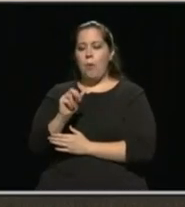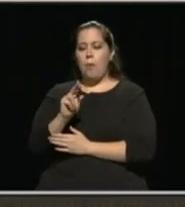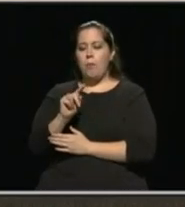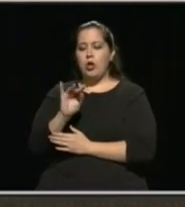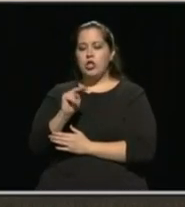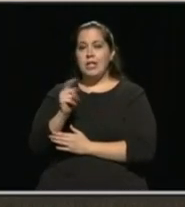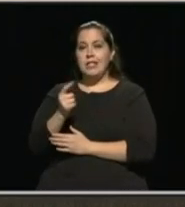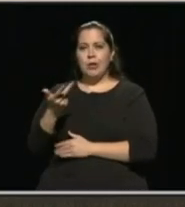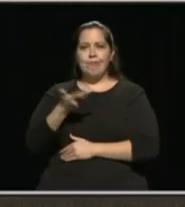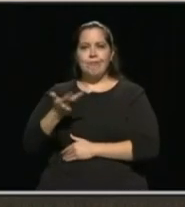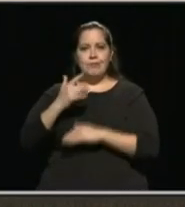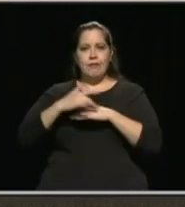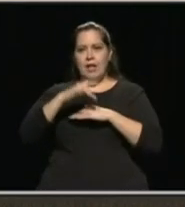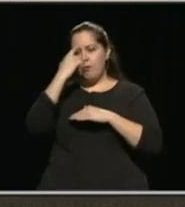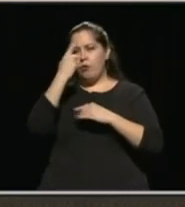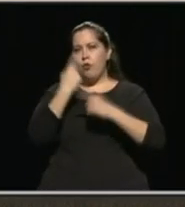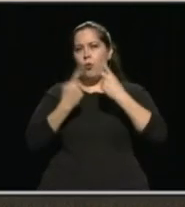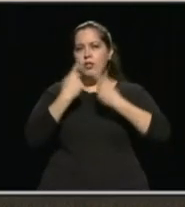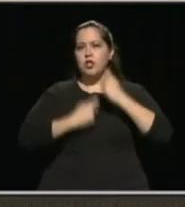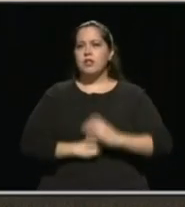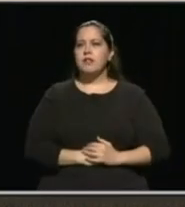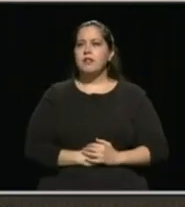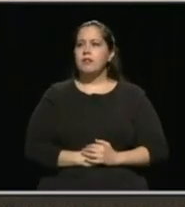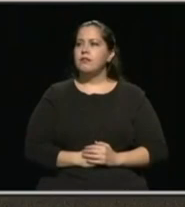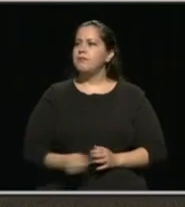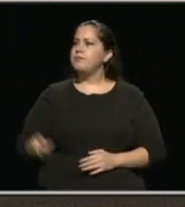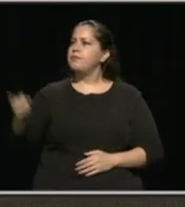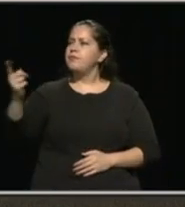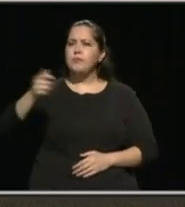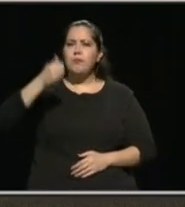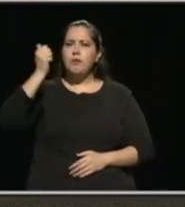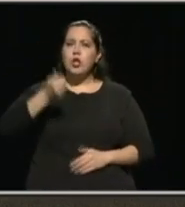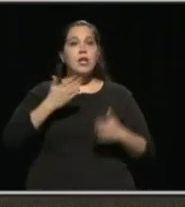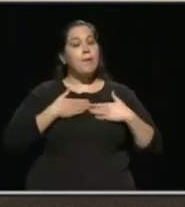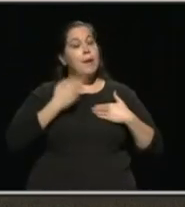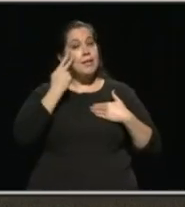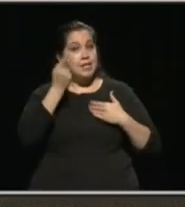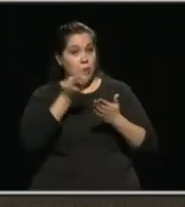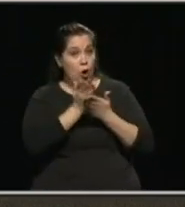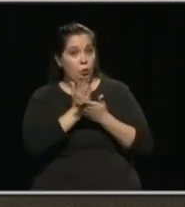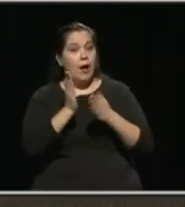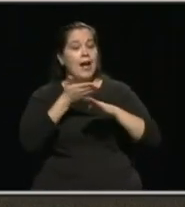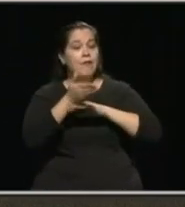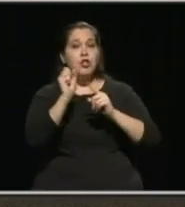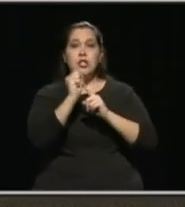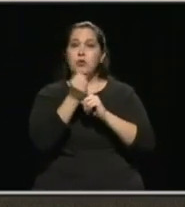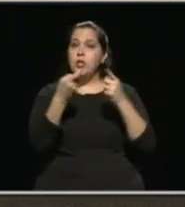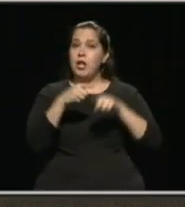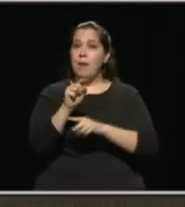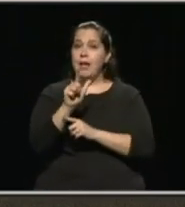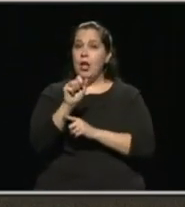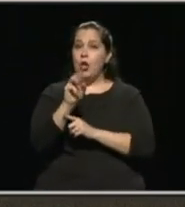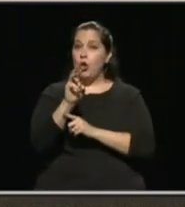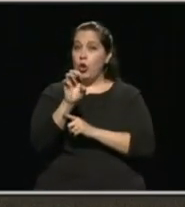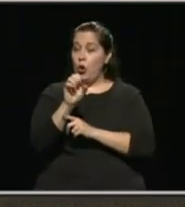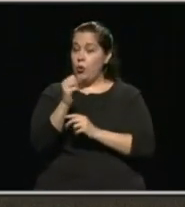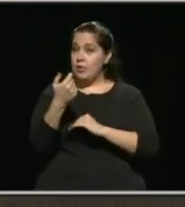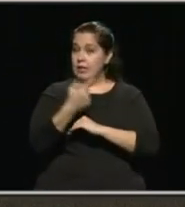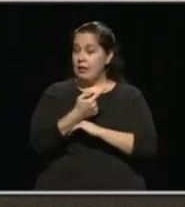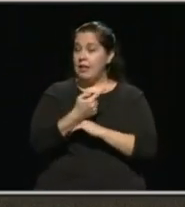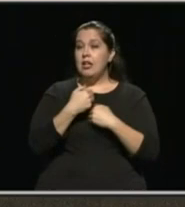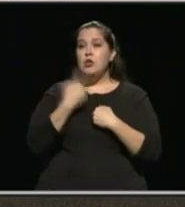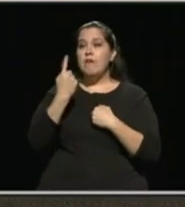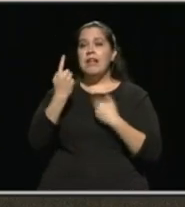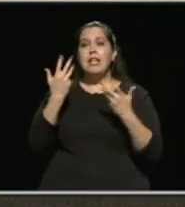Wolf and I are also available to answer questions. Judge Wolf, glad to see you're doing okay after the incident at Lowe's today. Do you have